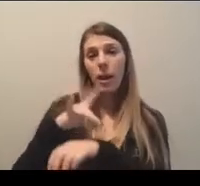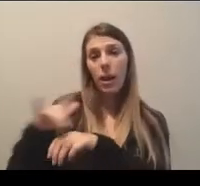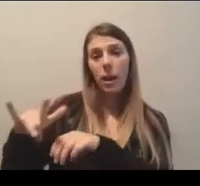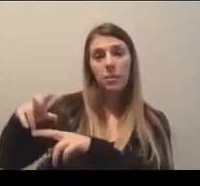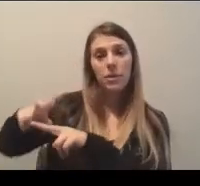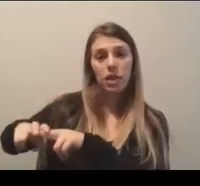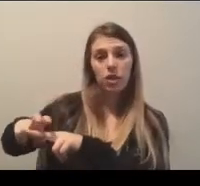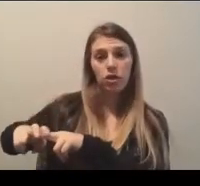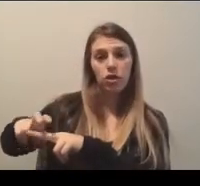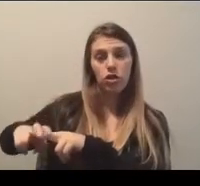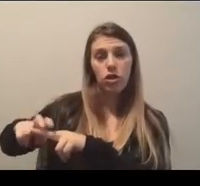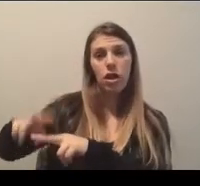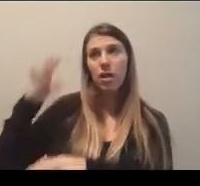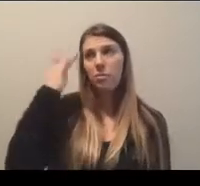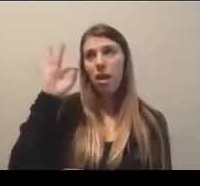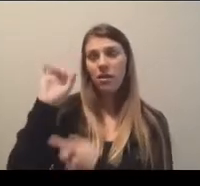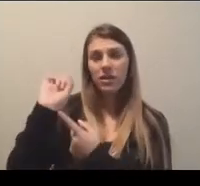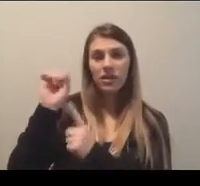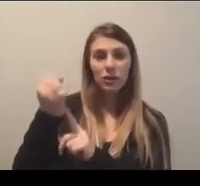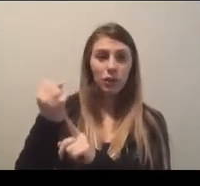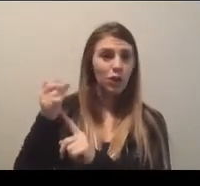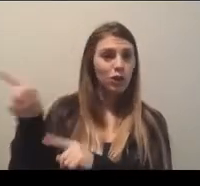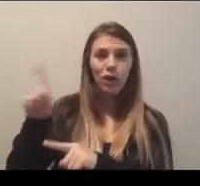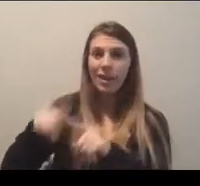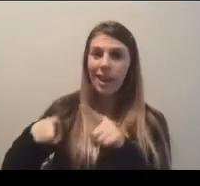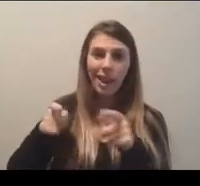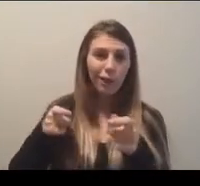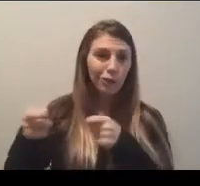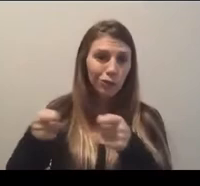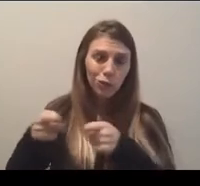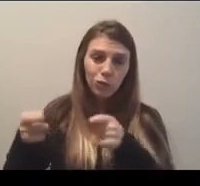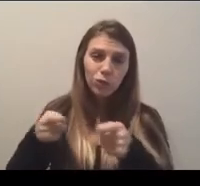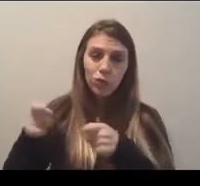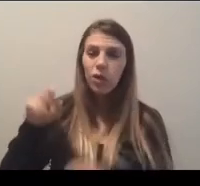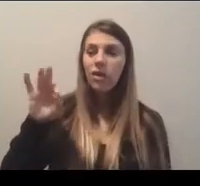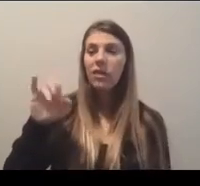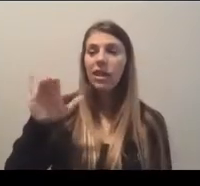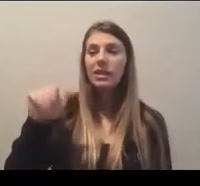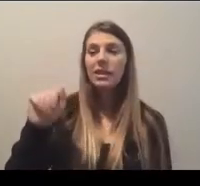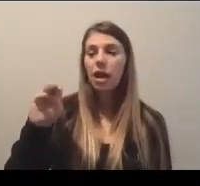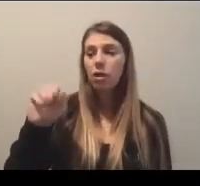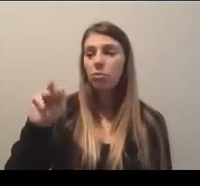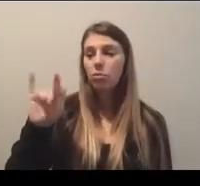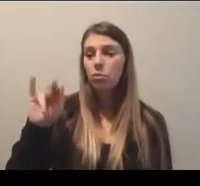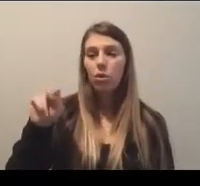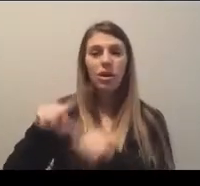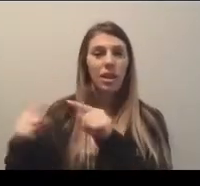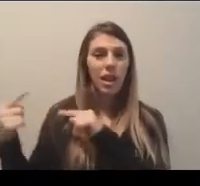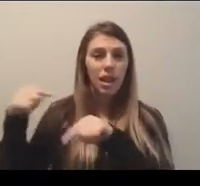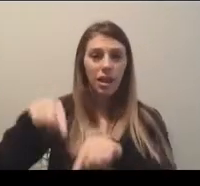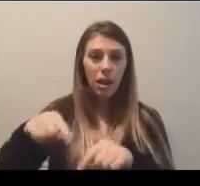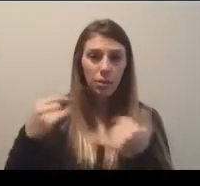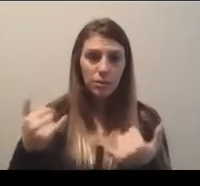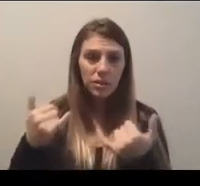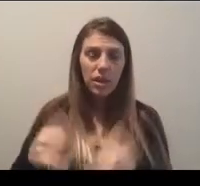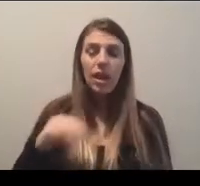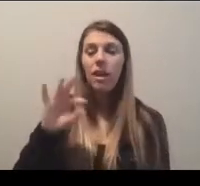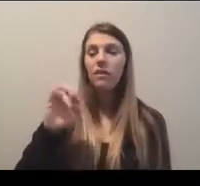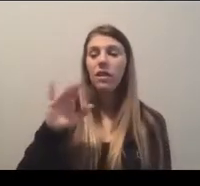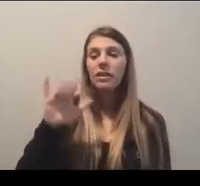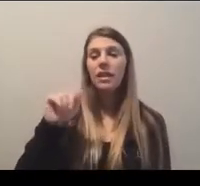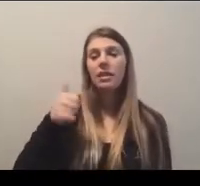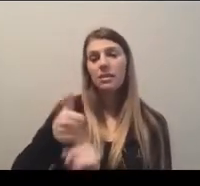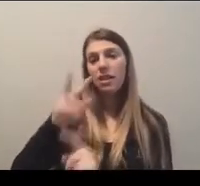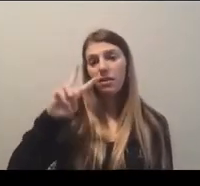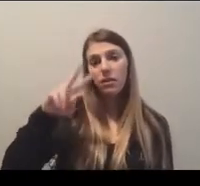end. Due to circumstances beyond her control, Felicia Martin is unable to join us today. Felicia serves as the Vice